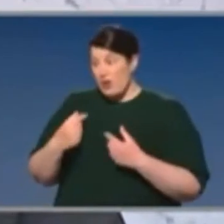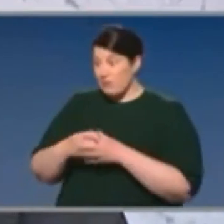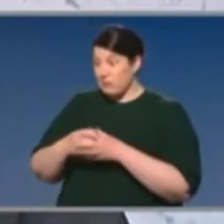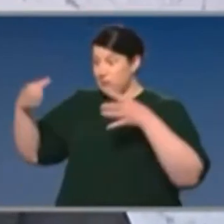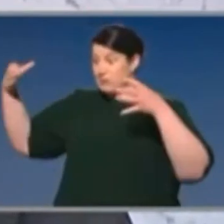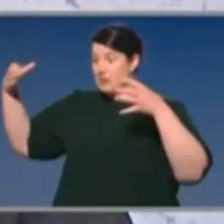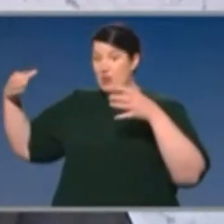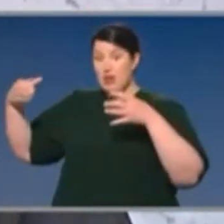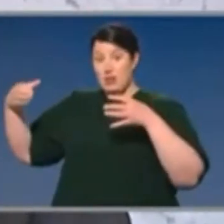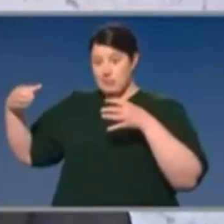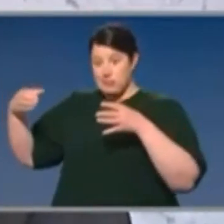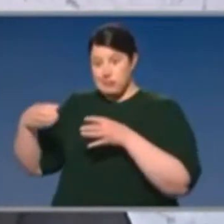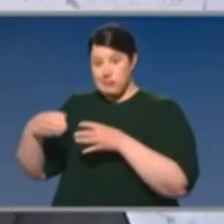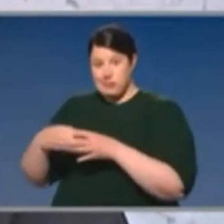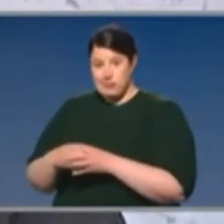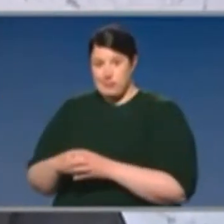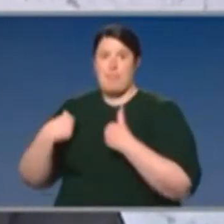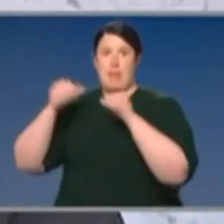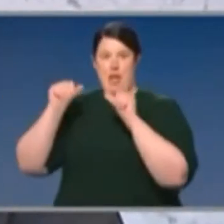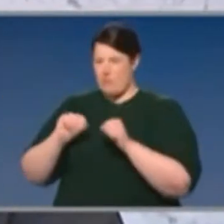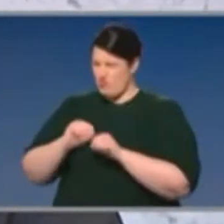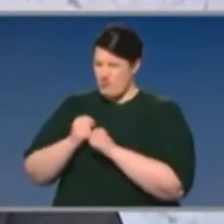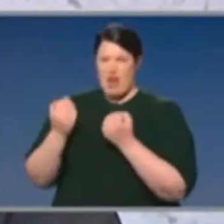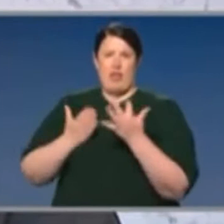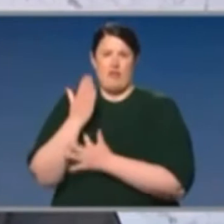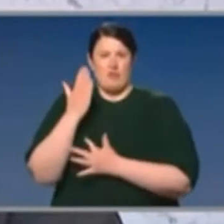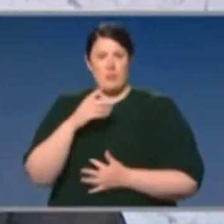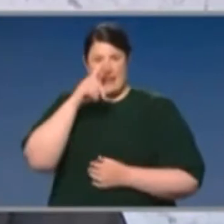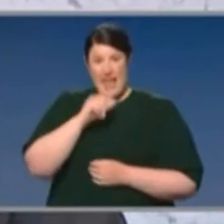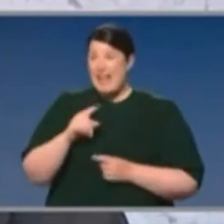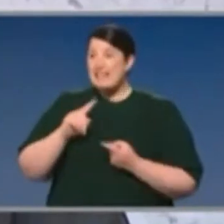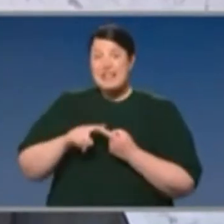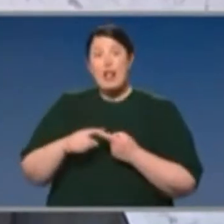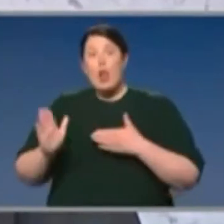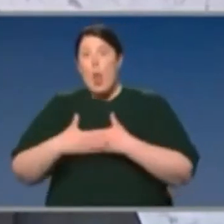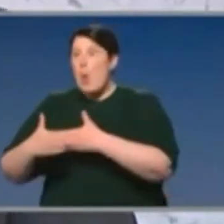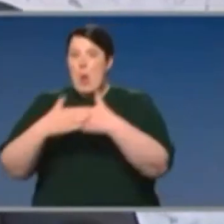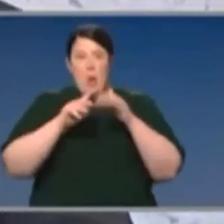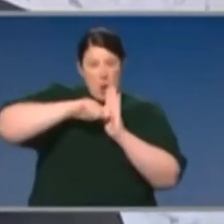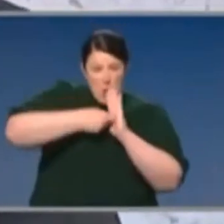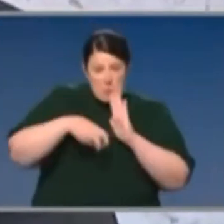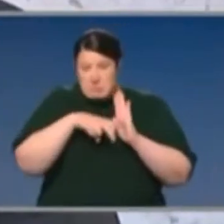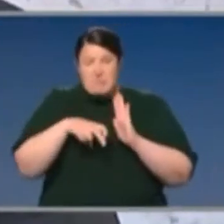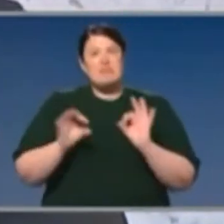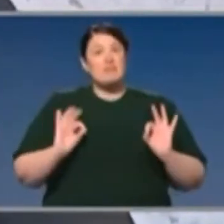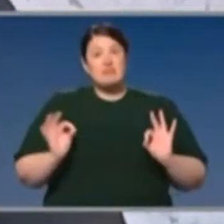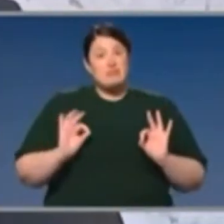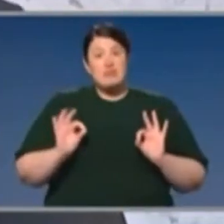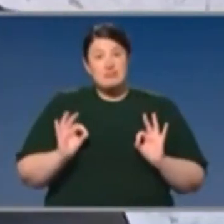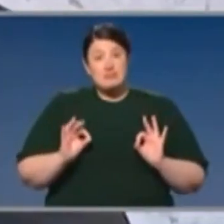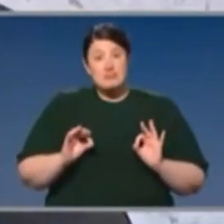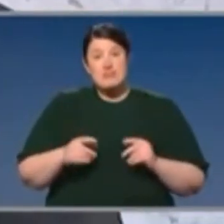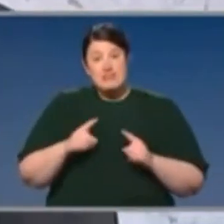capacity to deal with them and keep their state open at the same time. And they are the direction